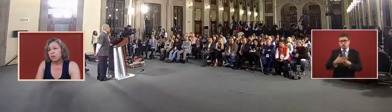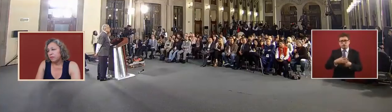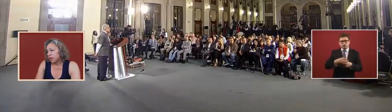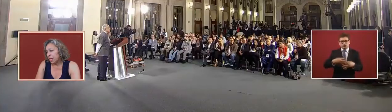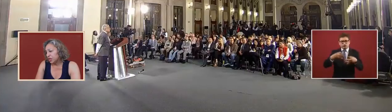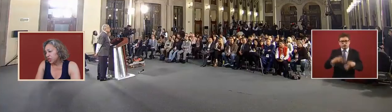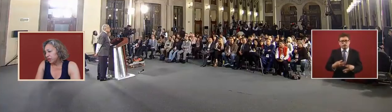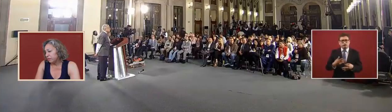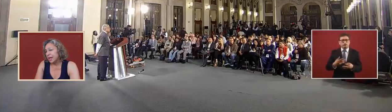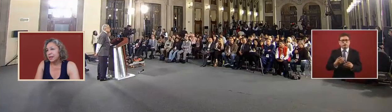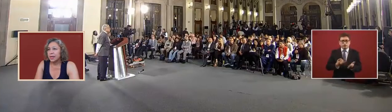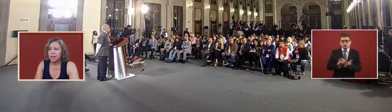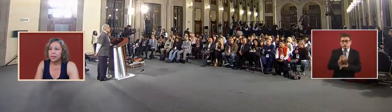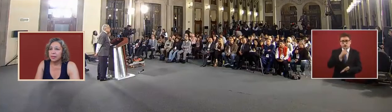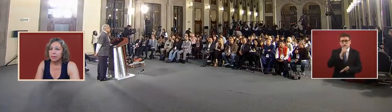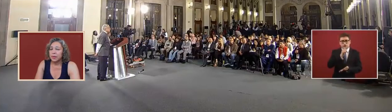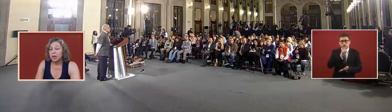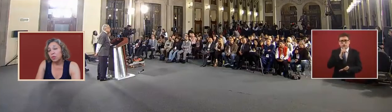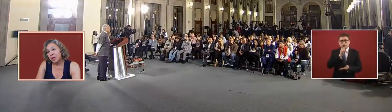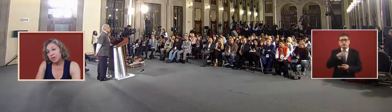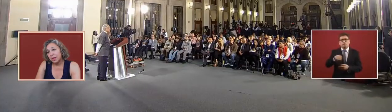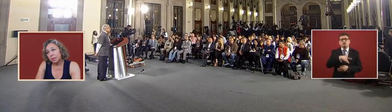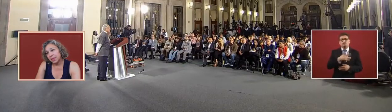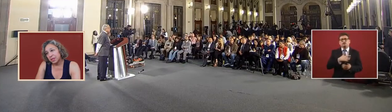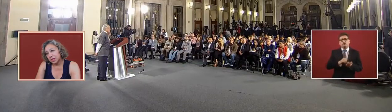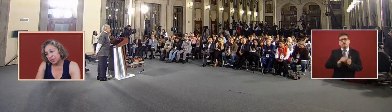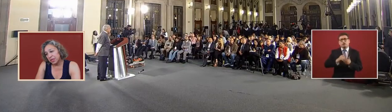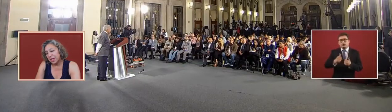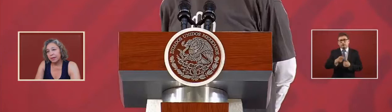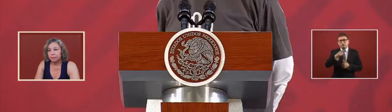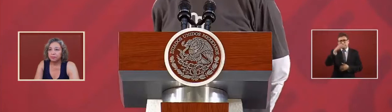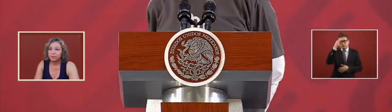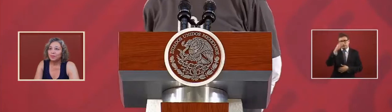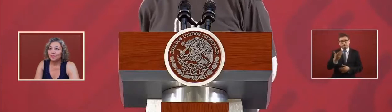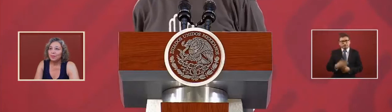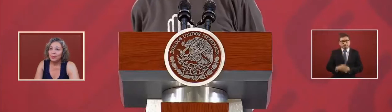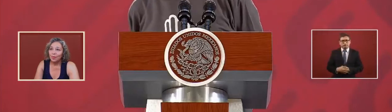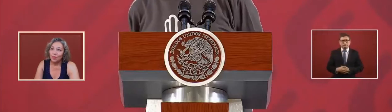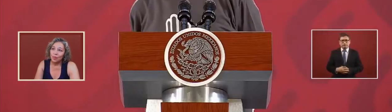the revocation of mandate what do you think about this new delay